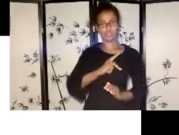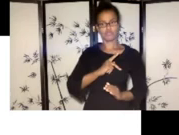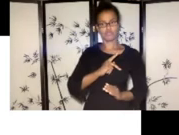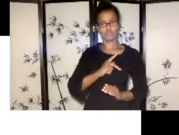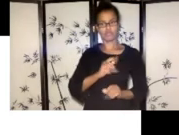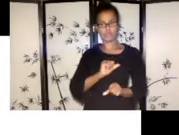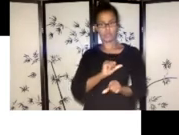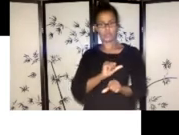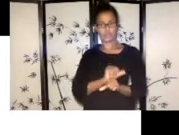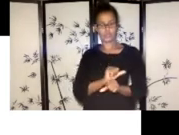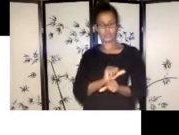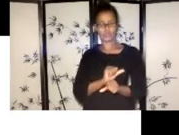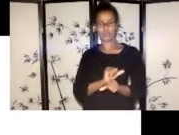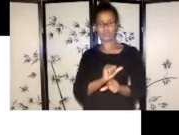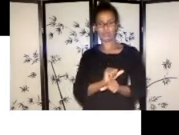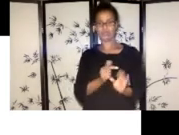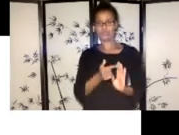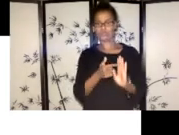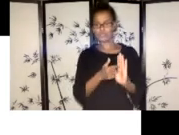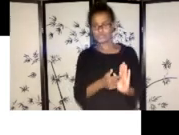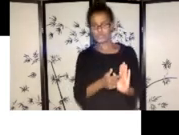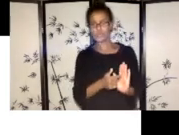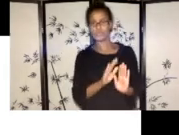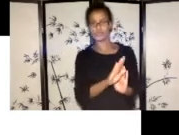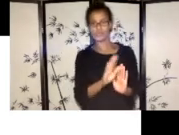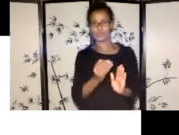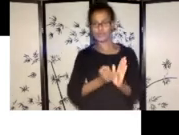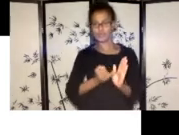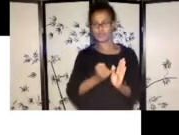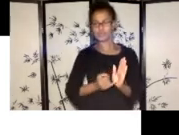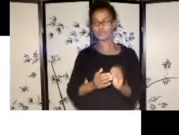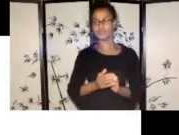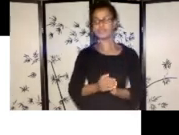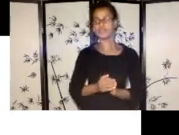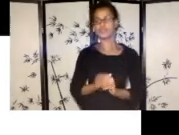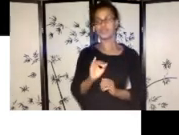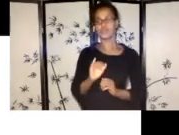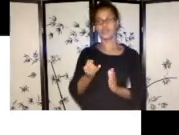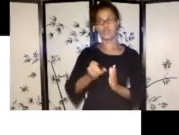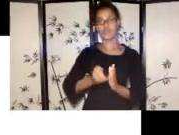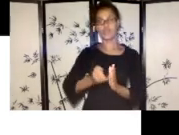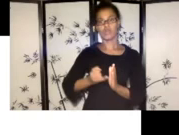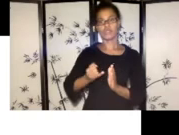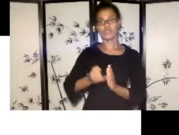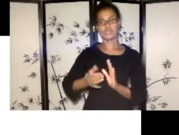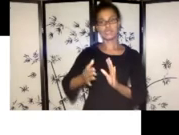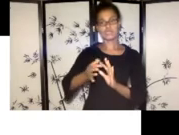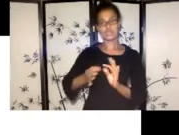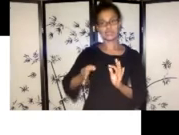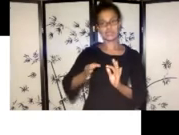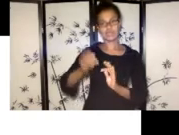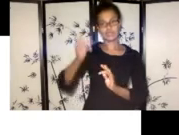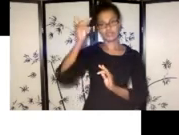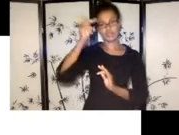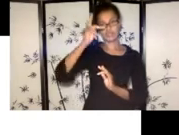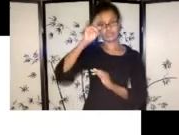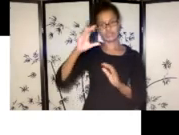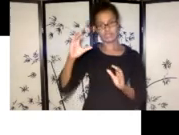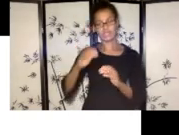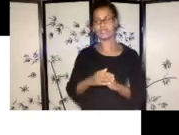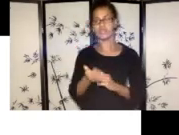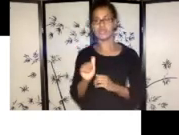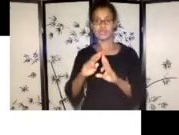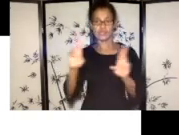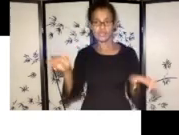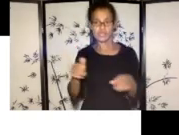You know, please consider your artist statement and or project description and uploaded CVs and resumes.